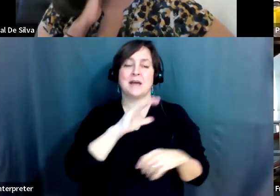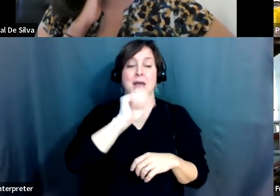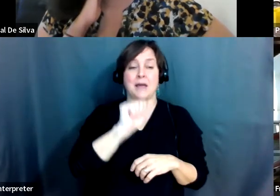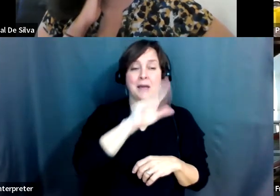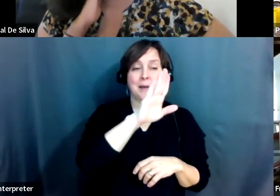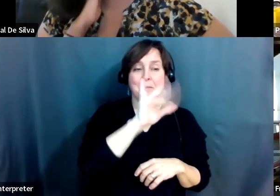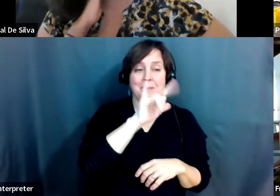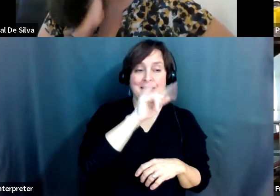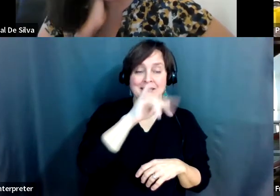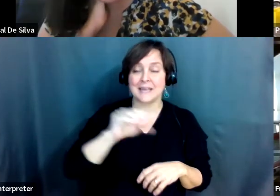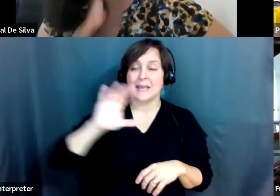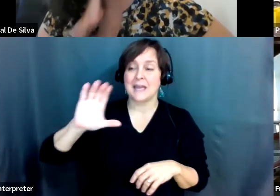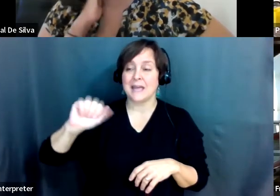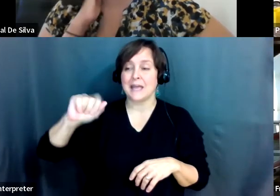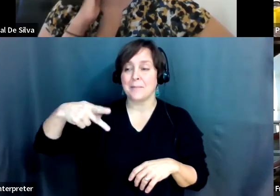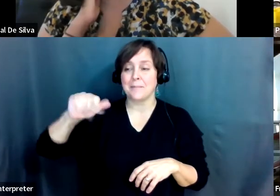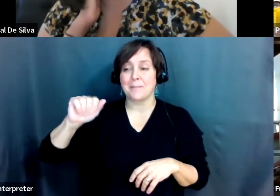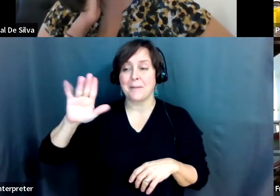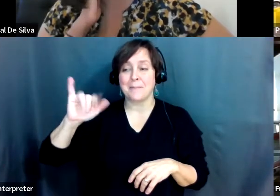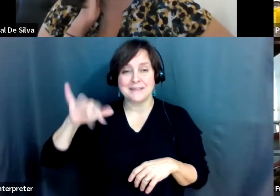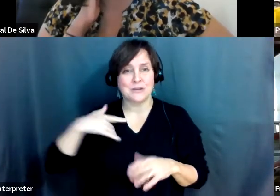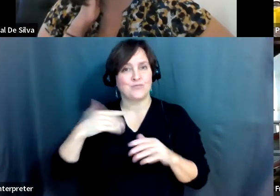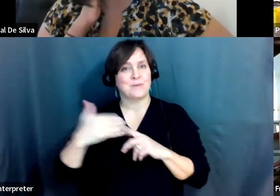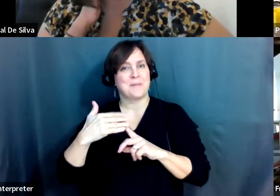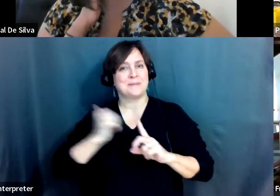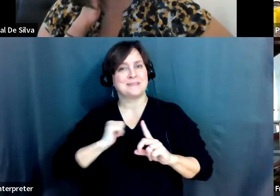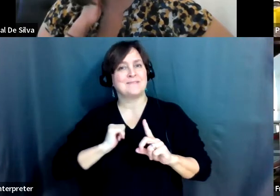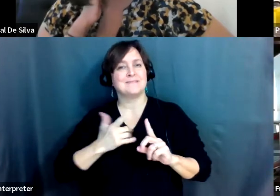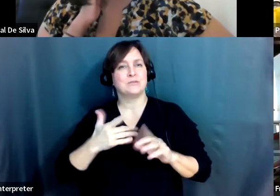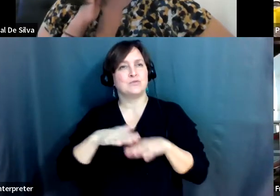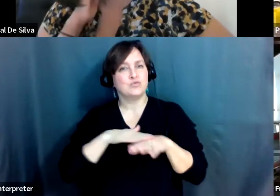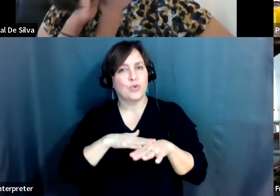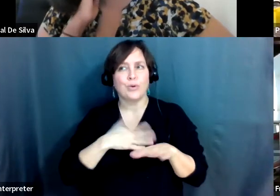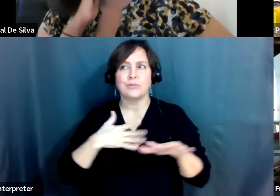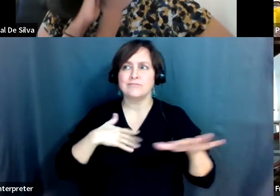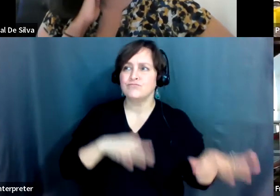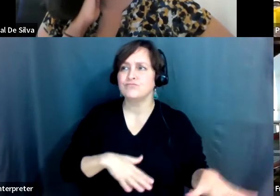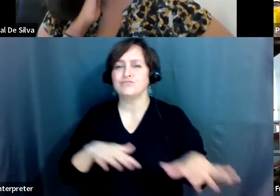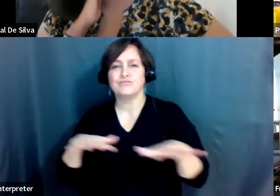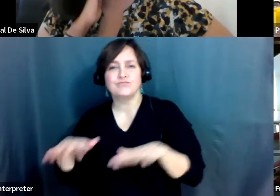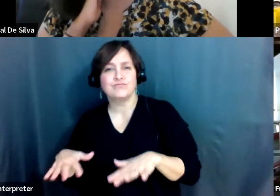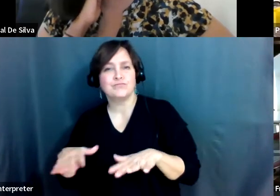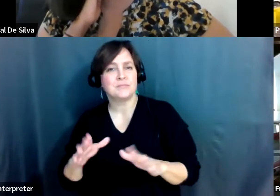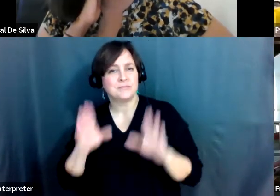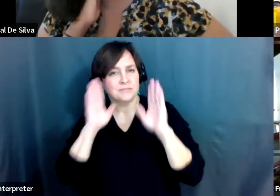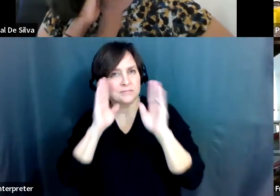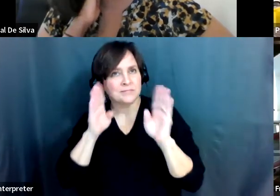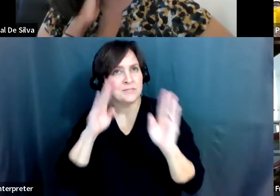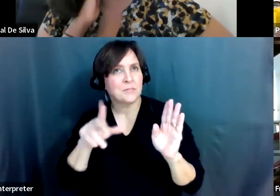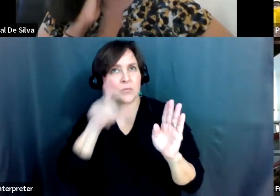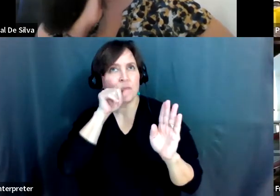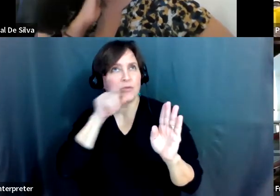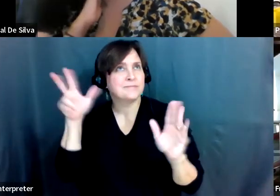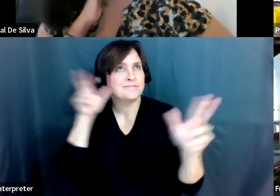reminded myself to slow down and to be present whenever I can, to listen more carefully to the birds that are